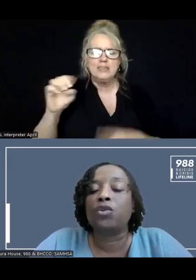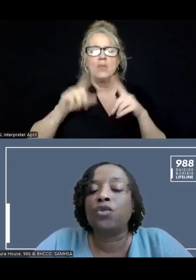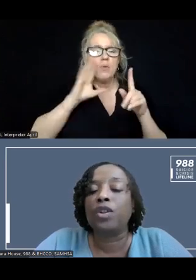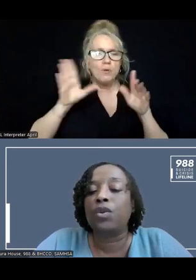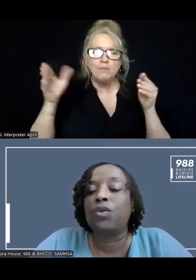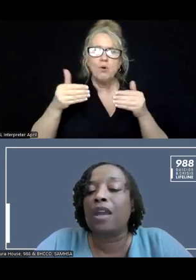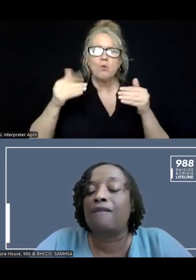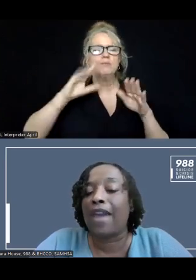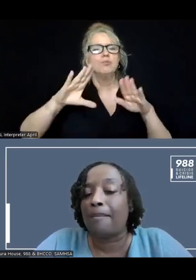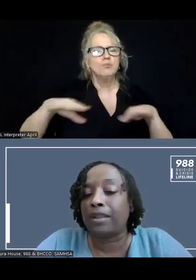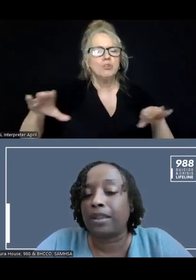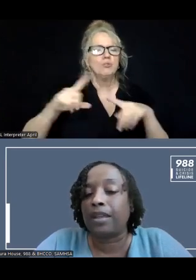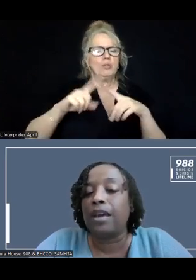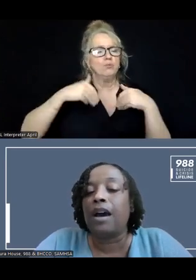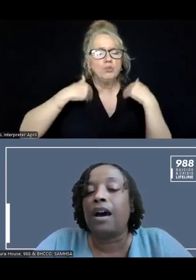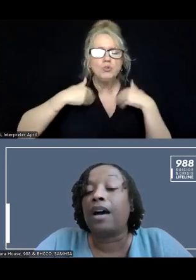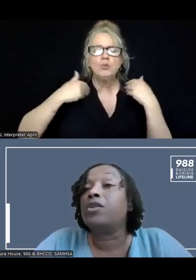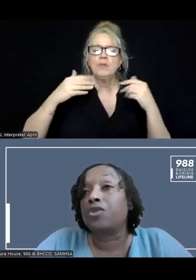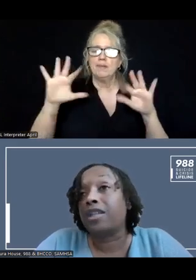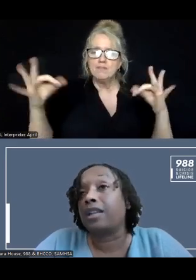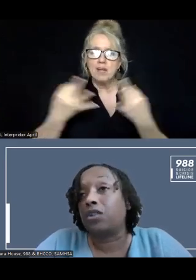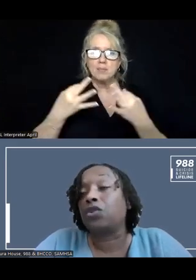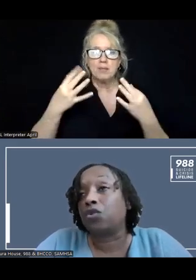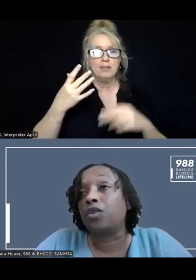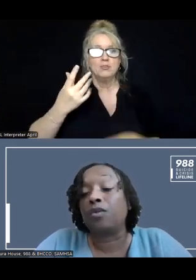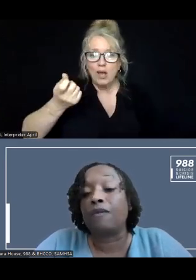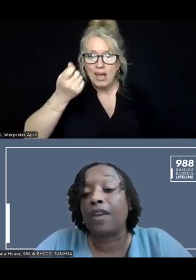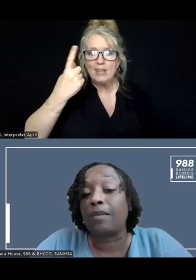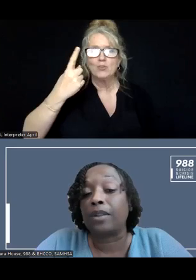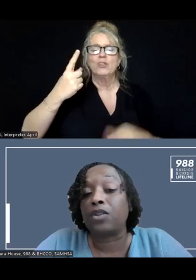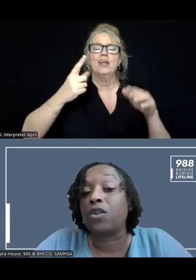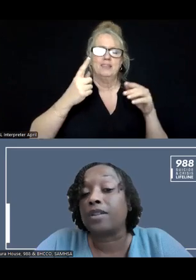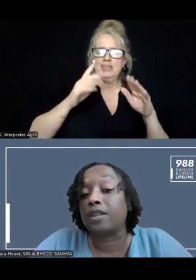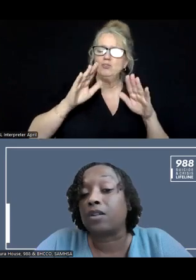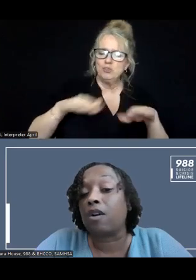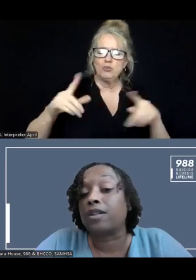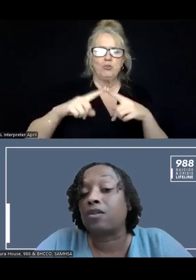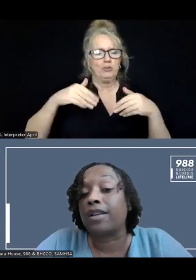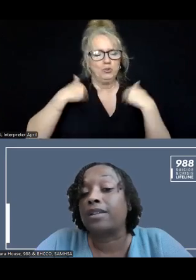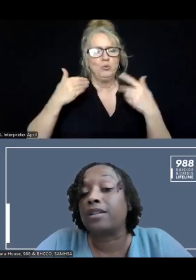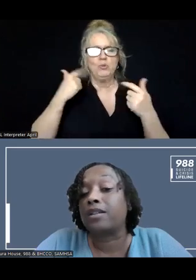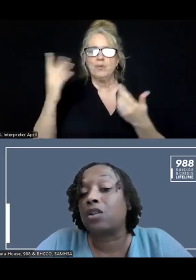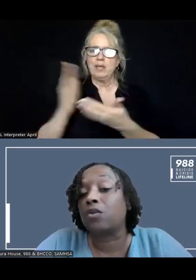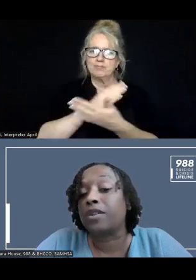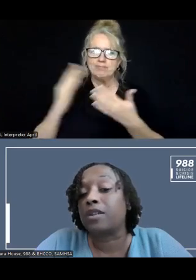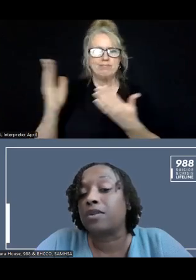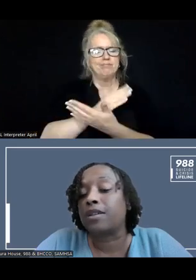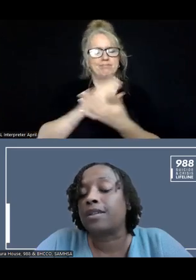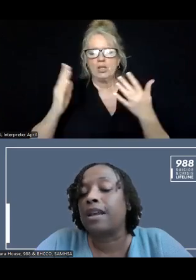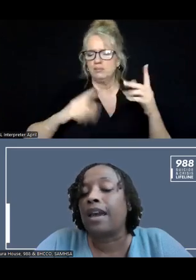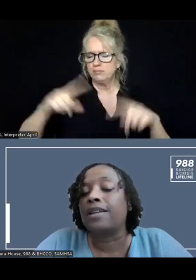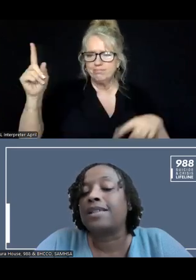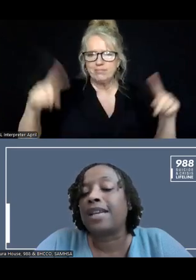on children, youth, and family, understanding children, youth, and family services across the Crisis Continuum